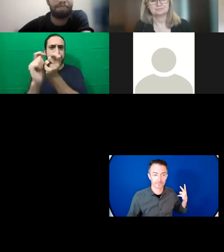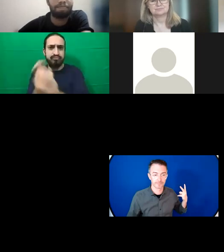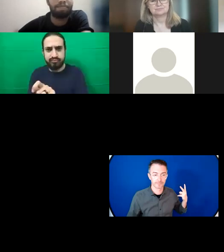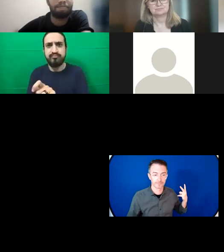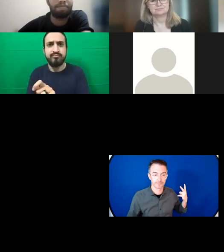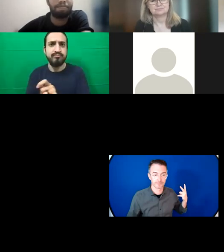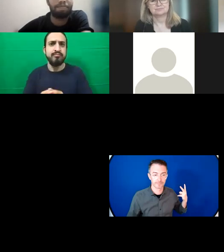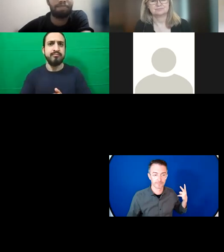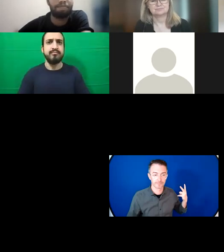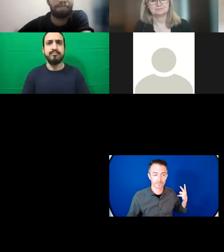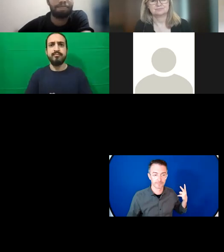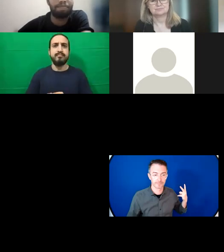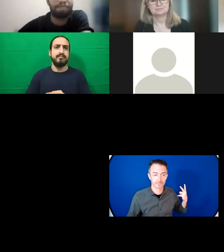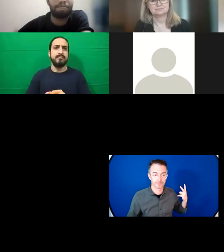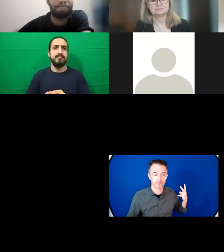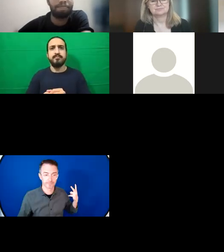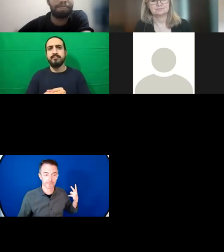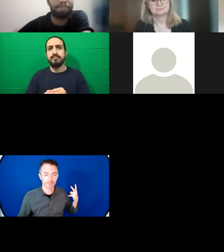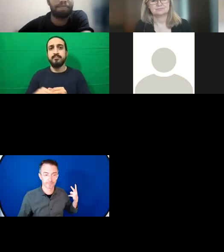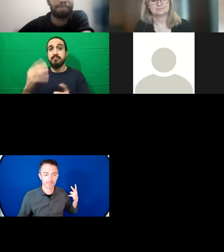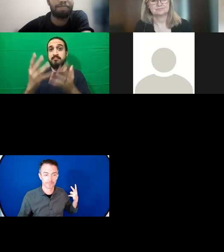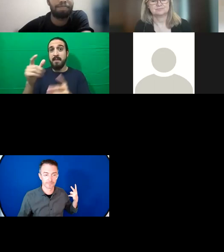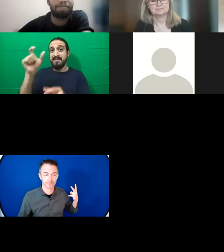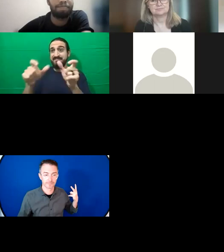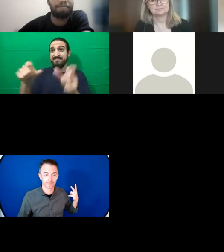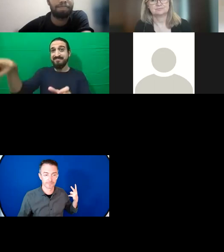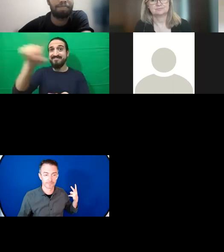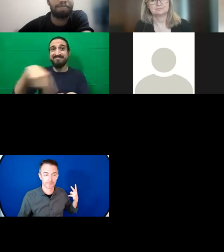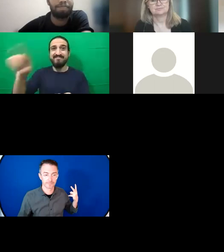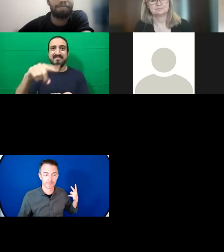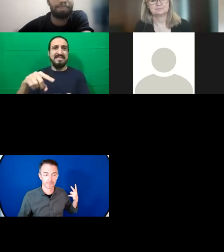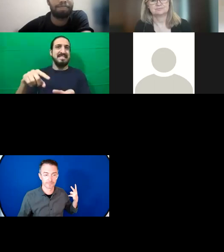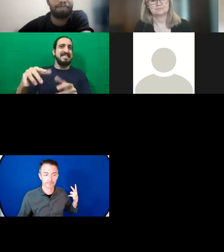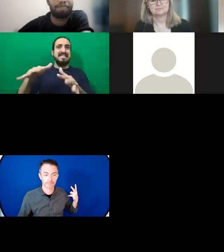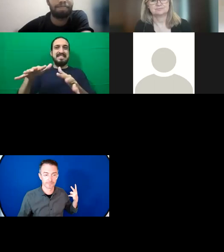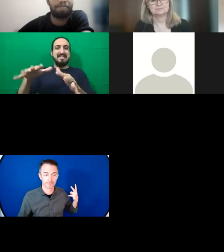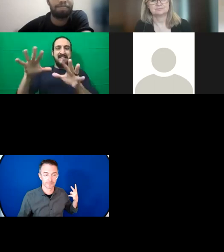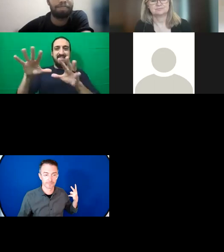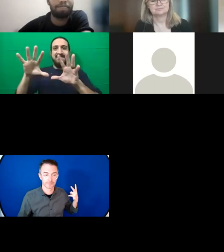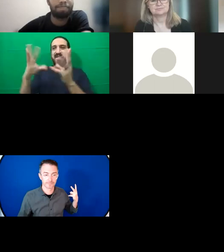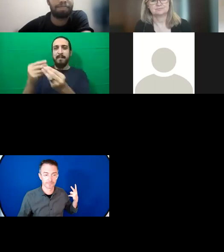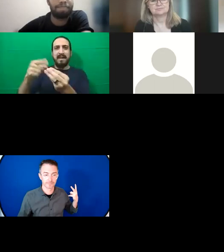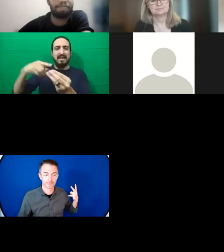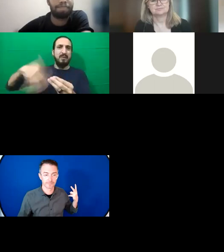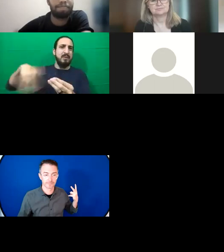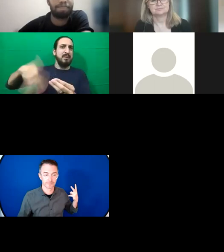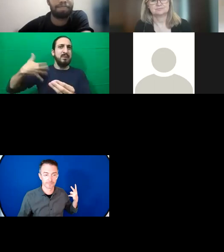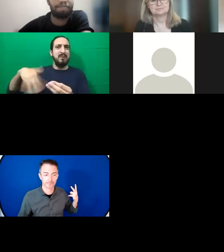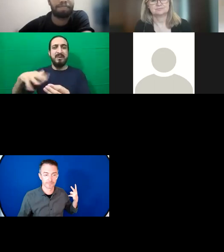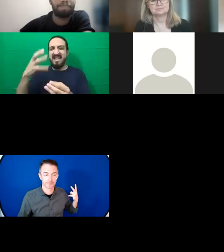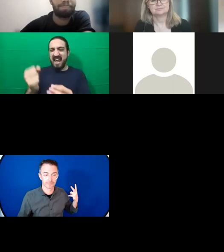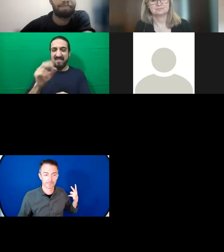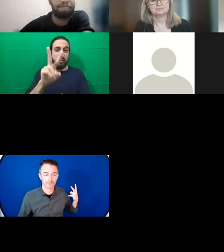23% of countries made explicit commitments to family planning needs of women and adolescents affected by crises.